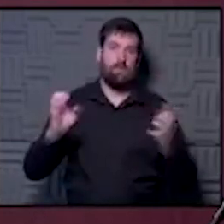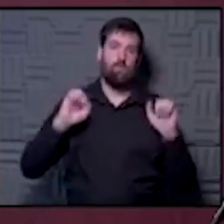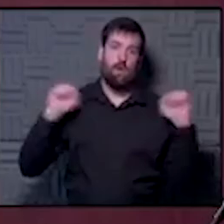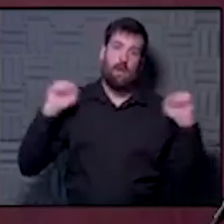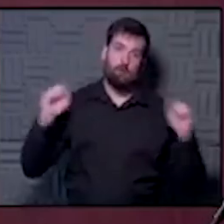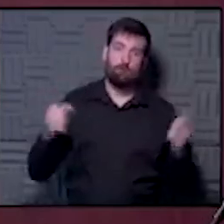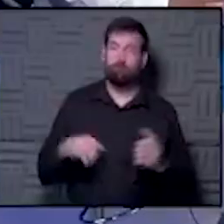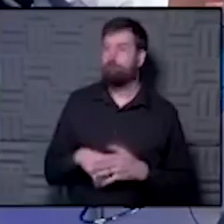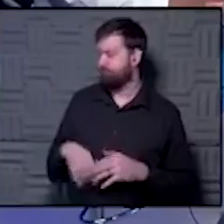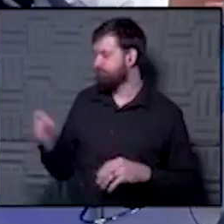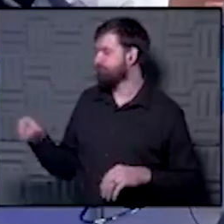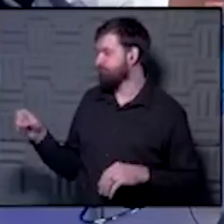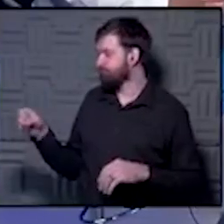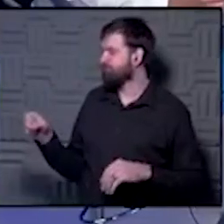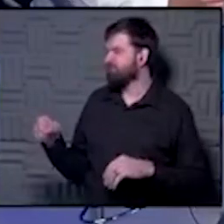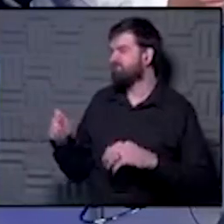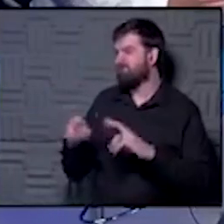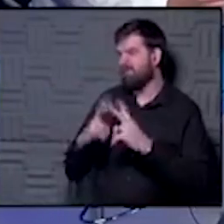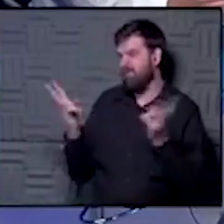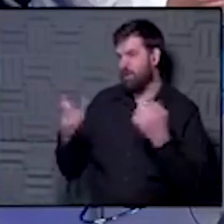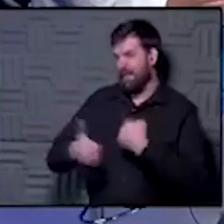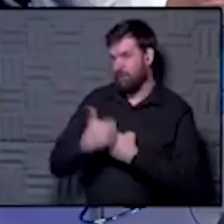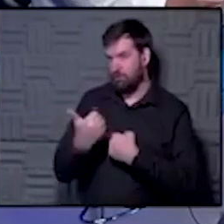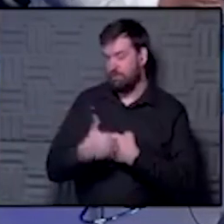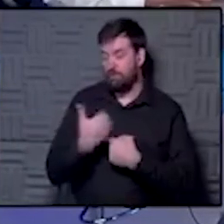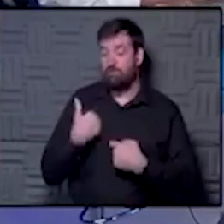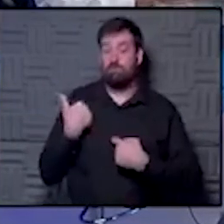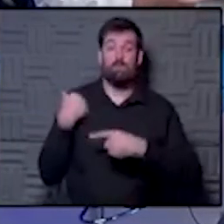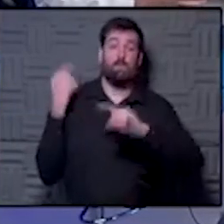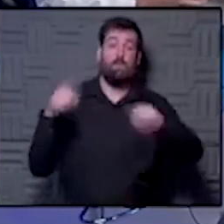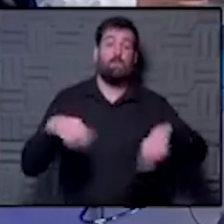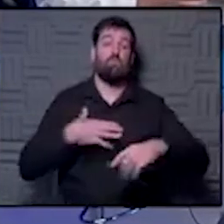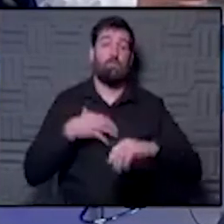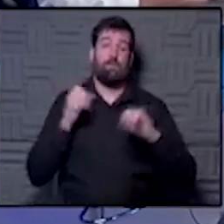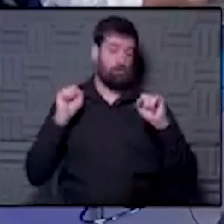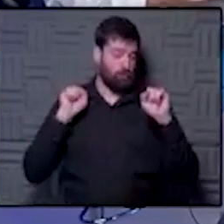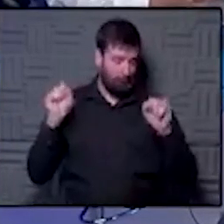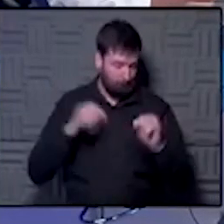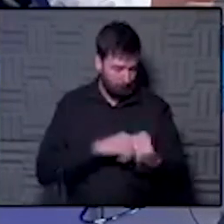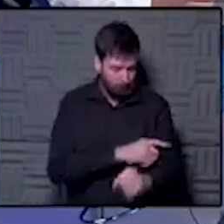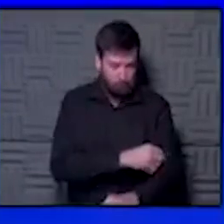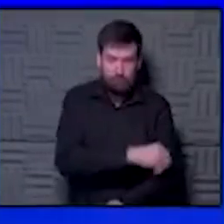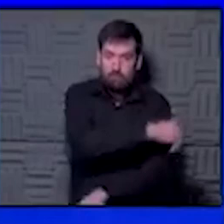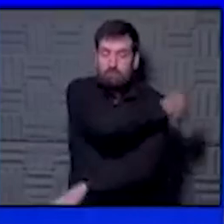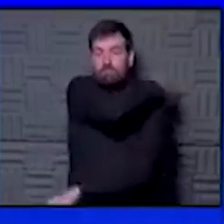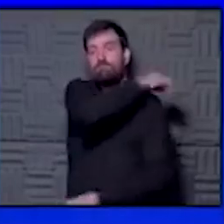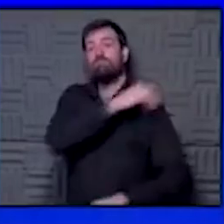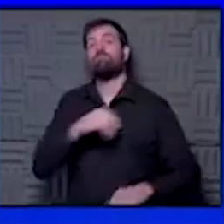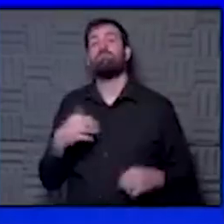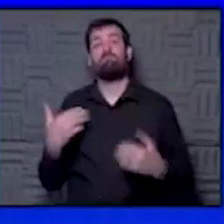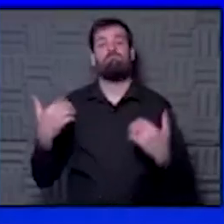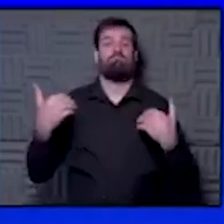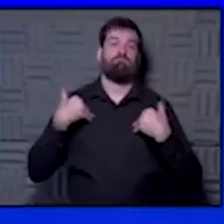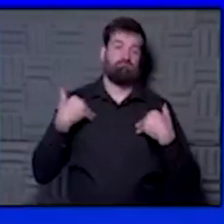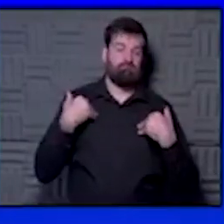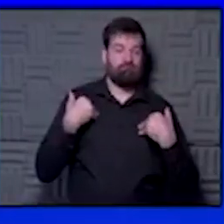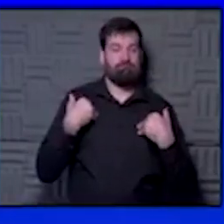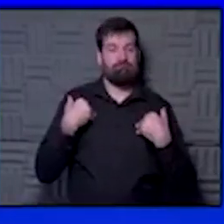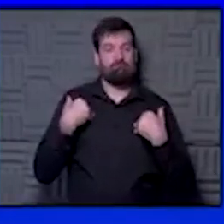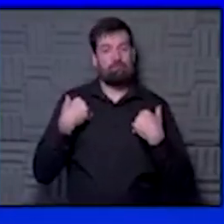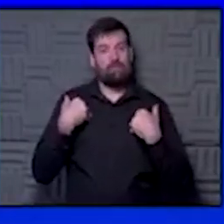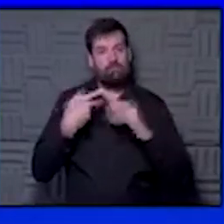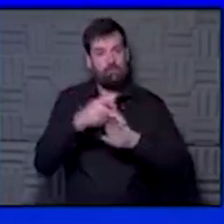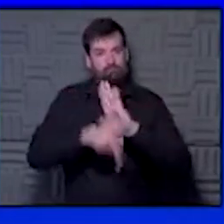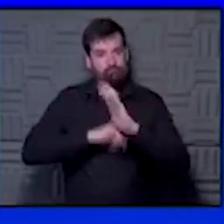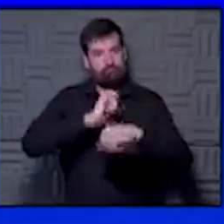with. Yeah, I think it is very dangerous. You know, when I go to my gym, they do have good protocols in place. They do have spacing markers as